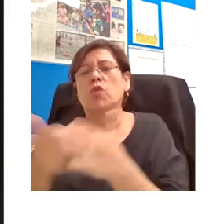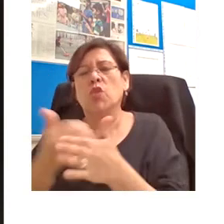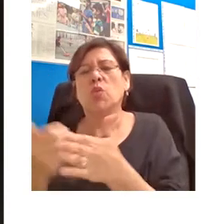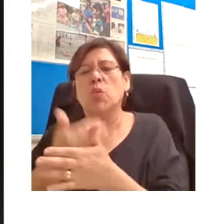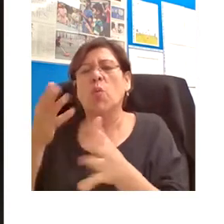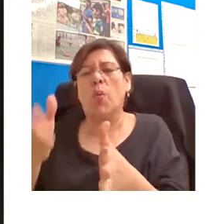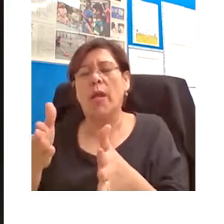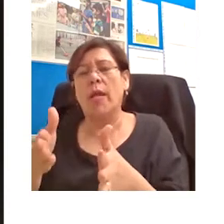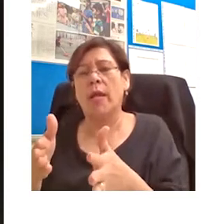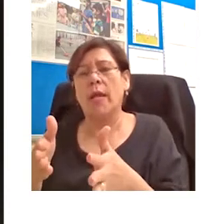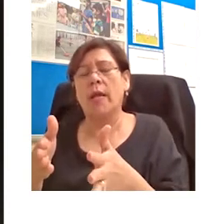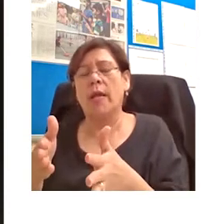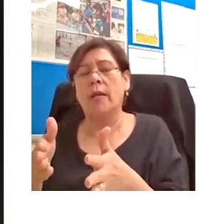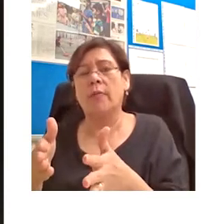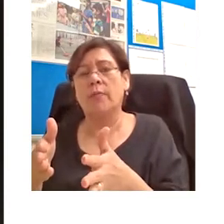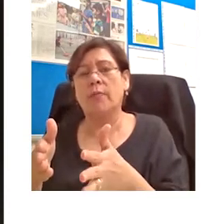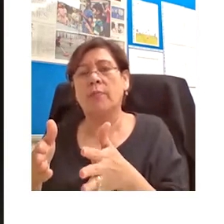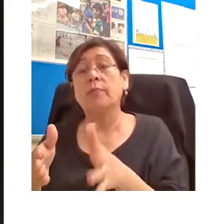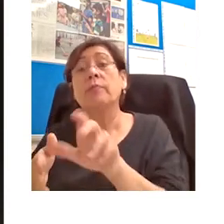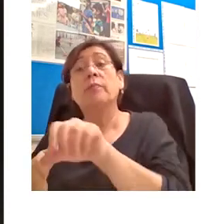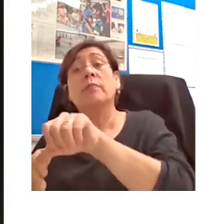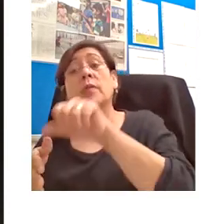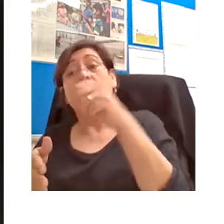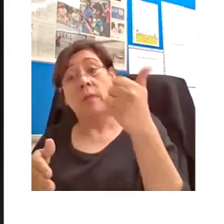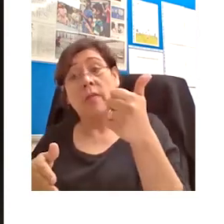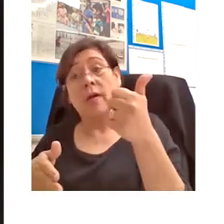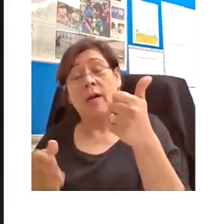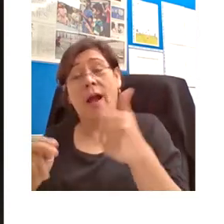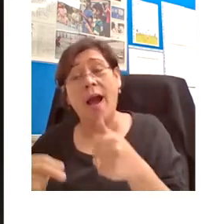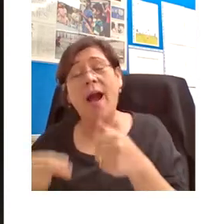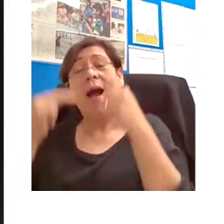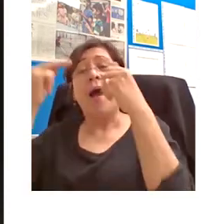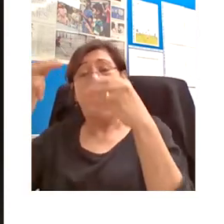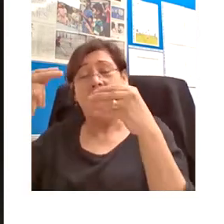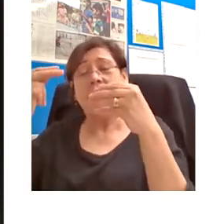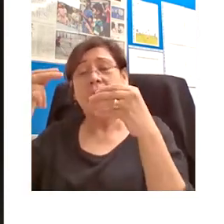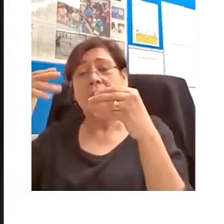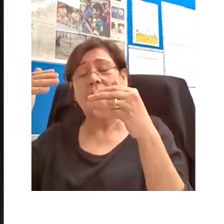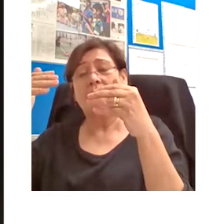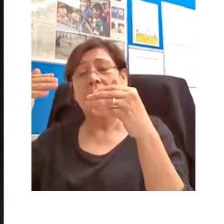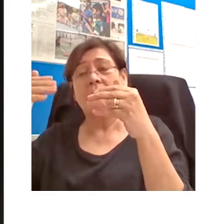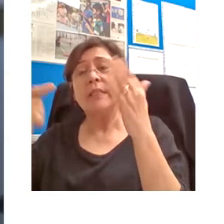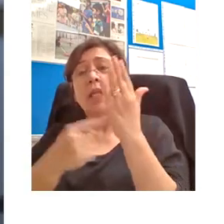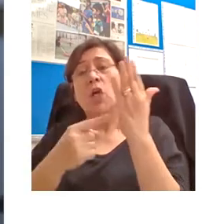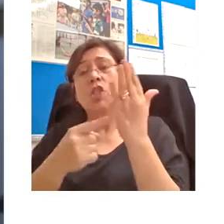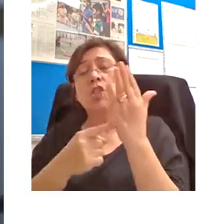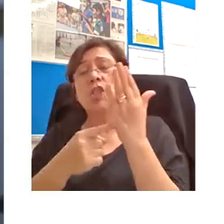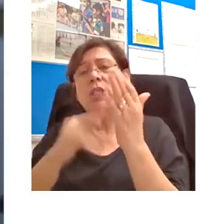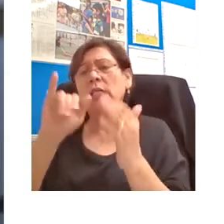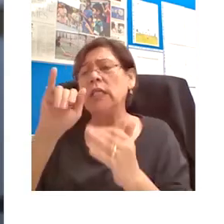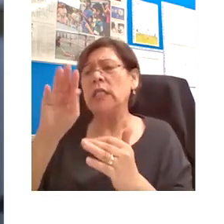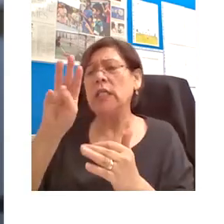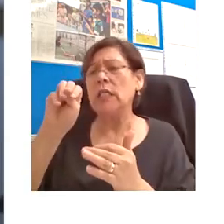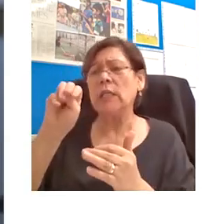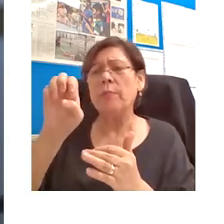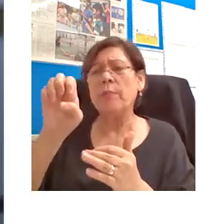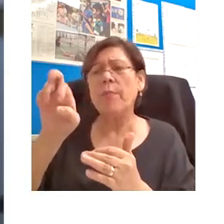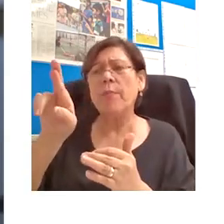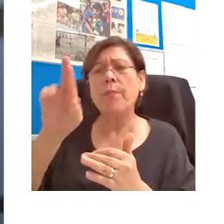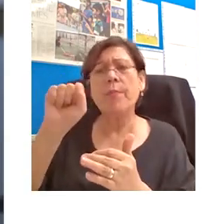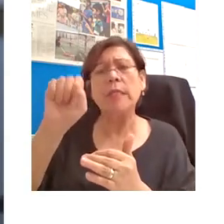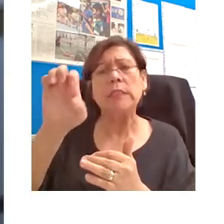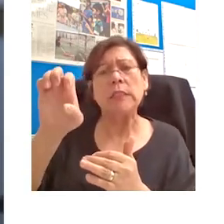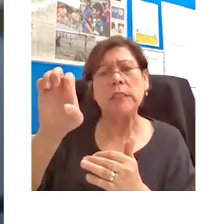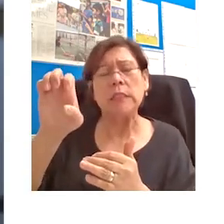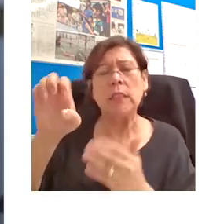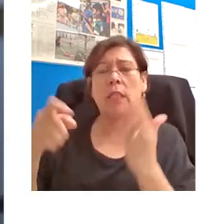higher technology possibility comes from immersive technologies. Imagine, for instance, bringing together